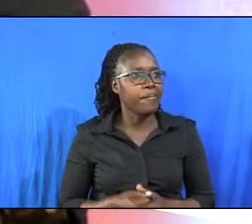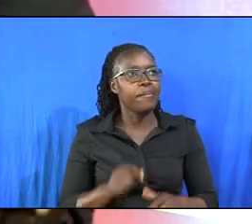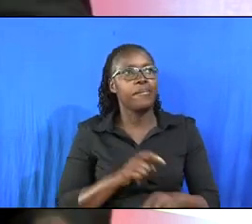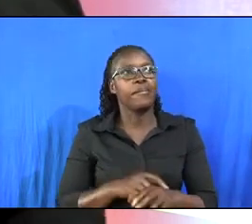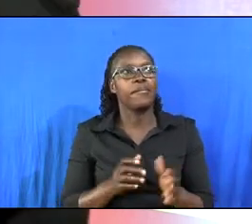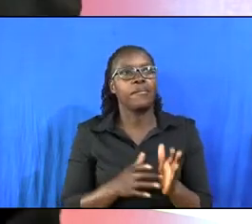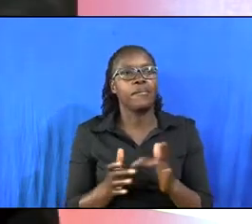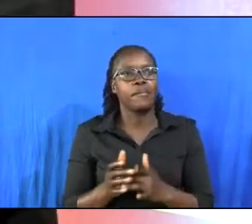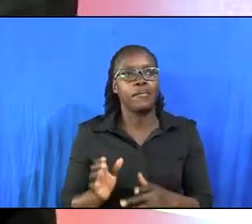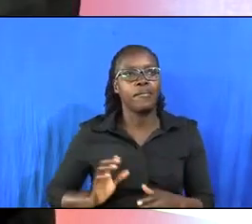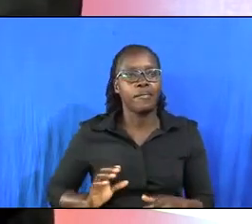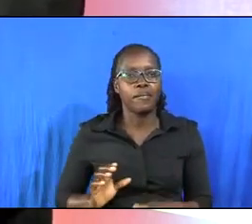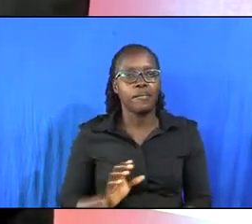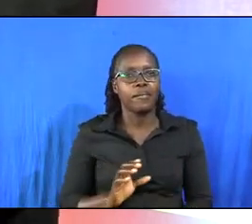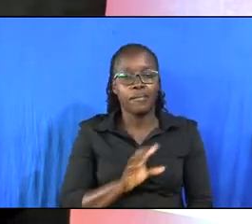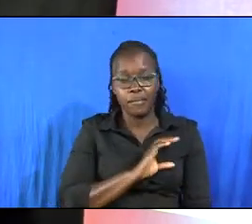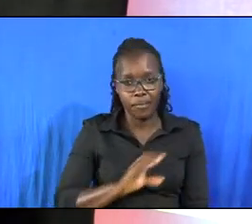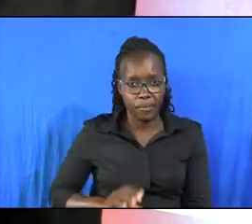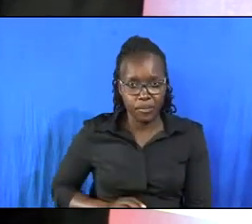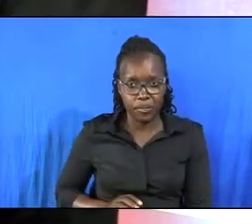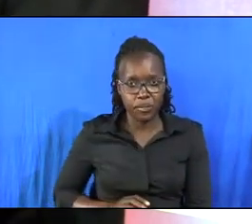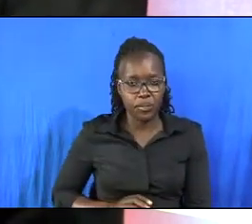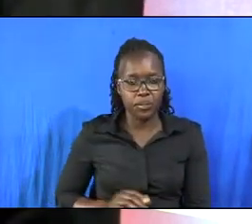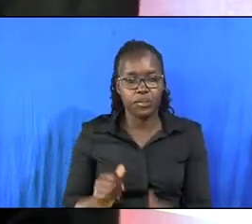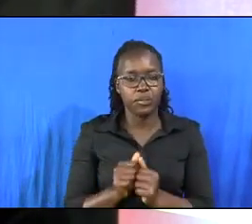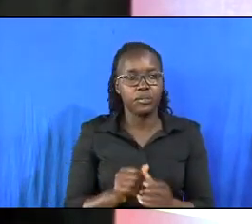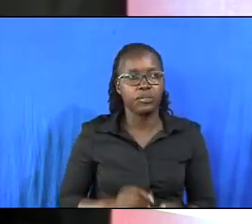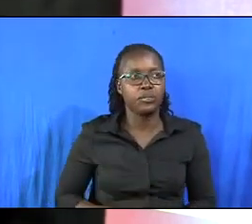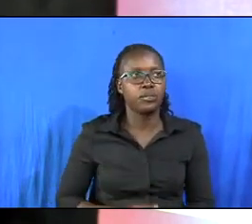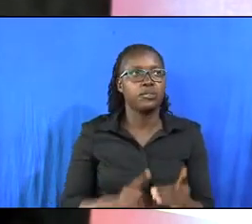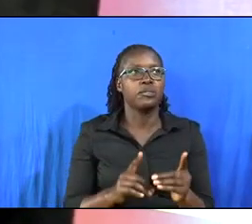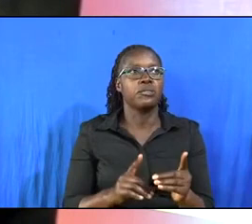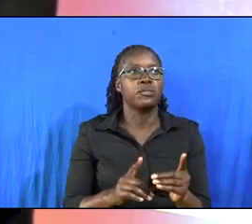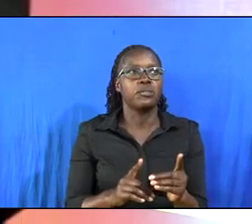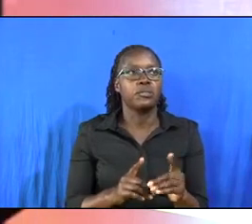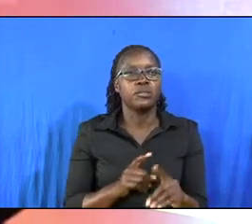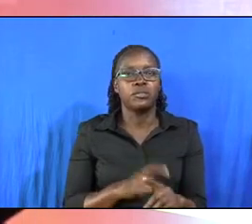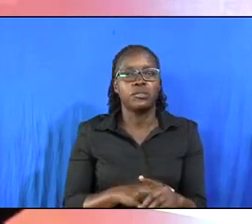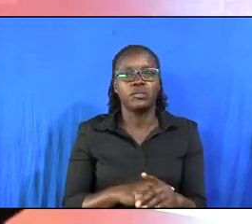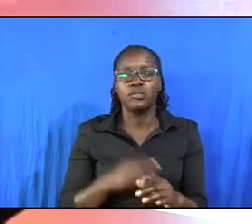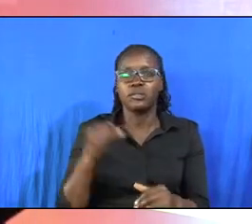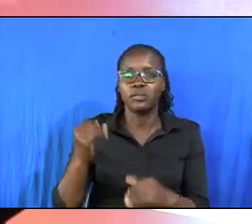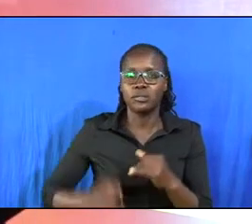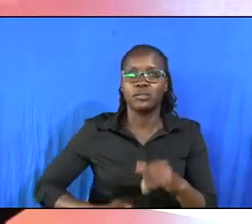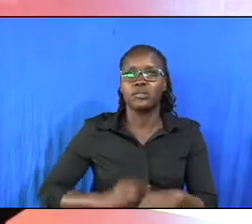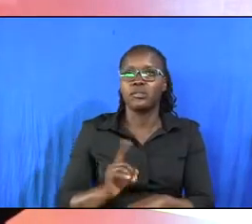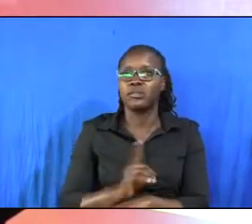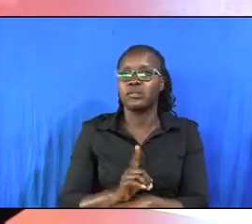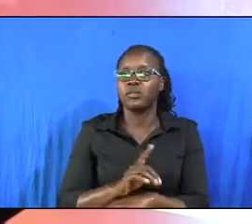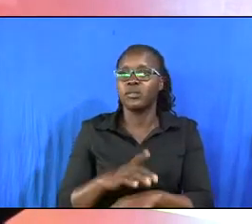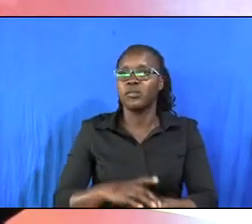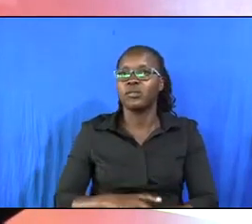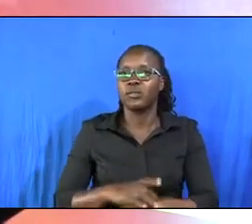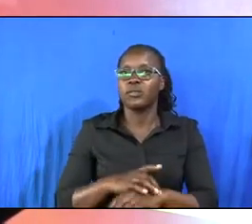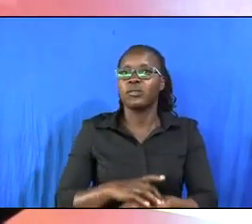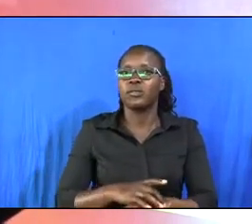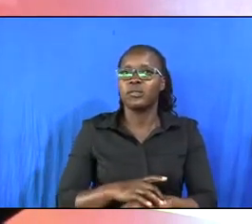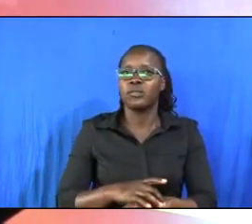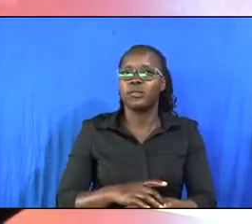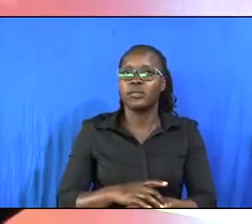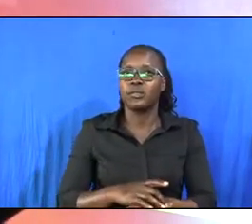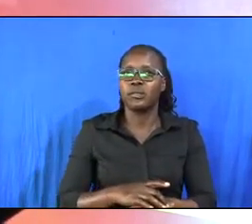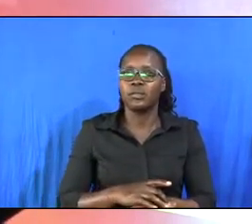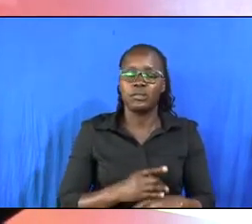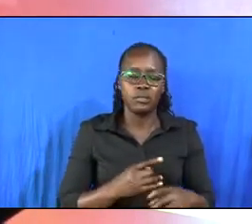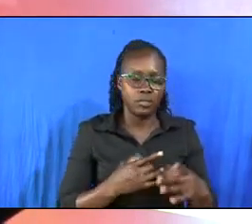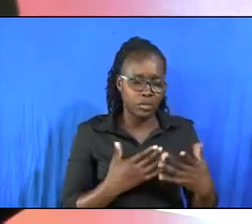Jesus Christ was with his disciples during his last moments on earth, he was struggling in